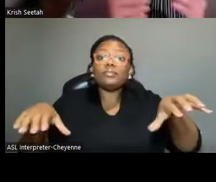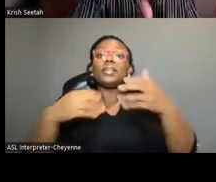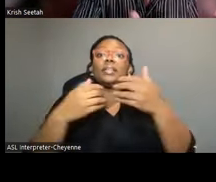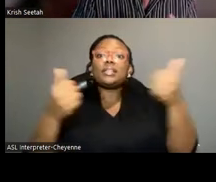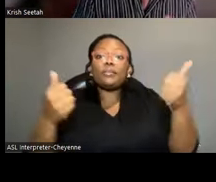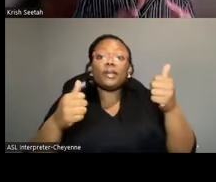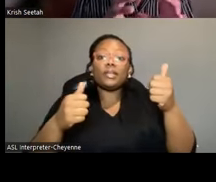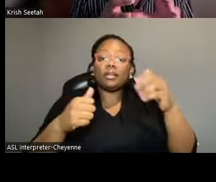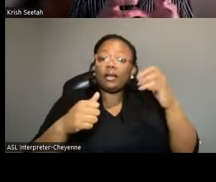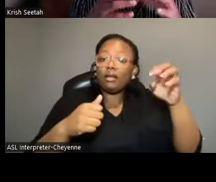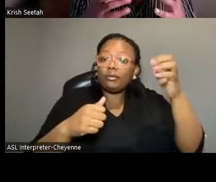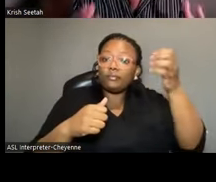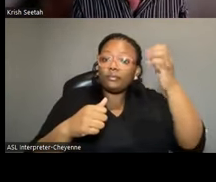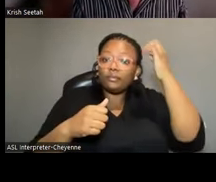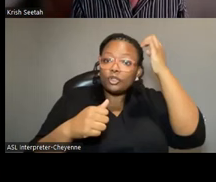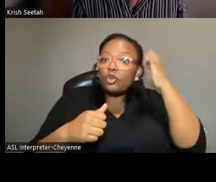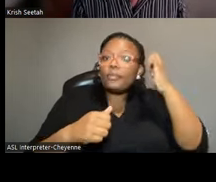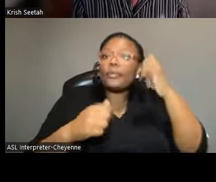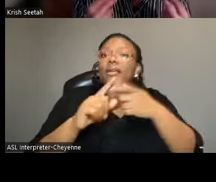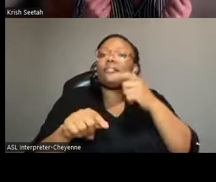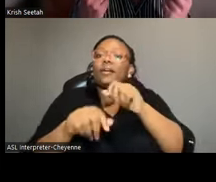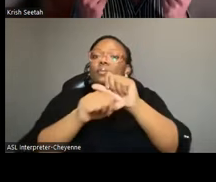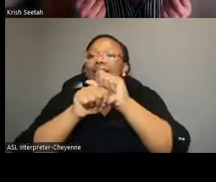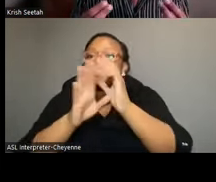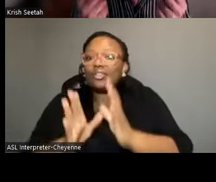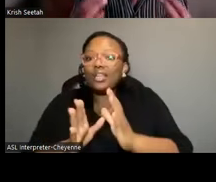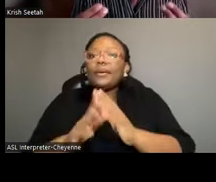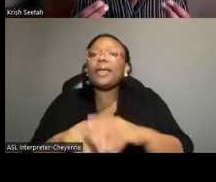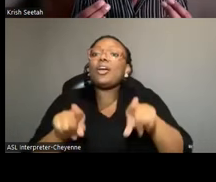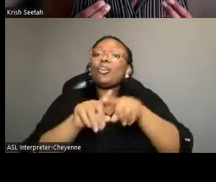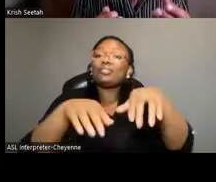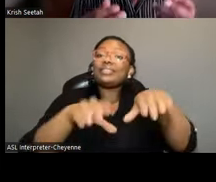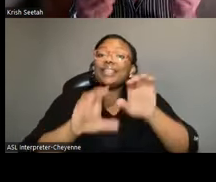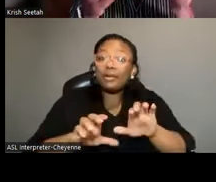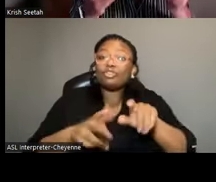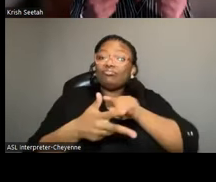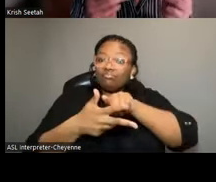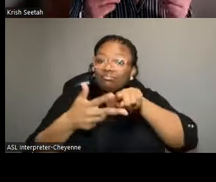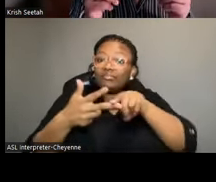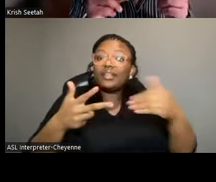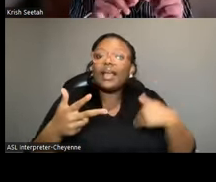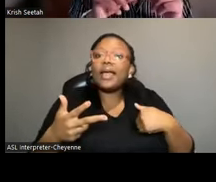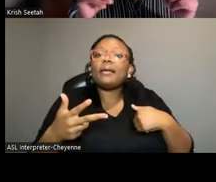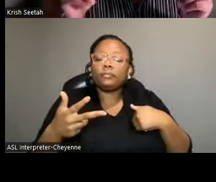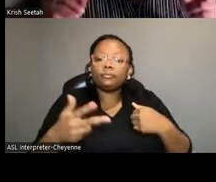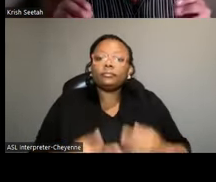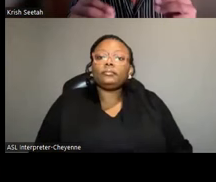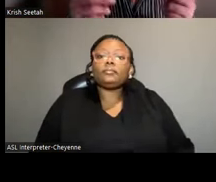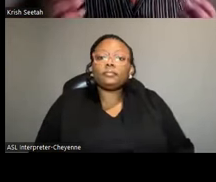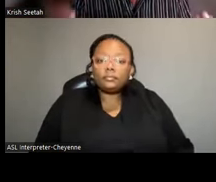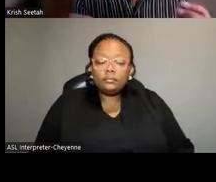from the indentured laborers. There's also a cemetery site. So again, there's going to be another signal of both